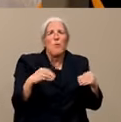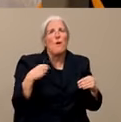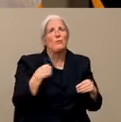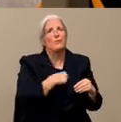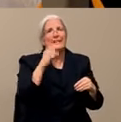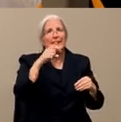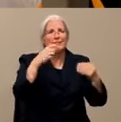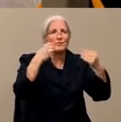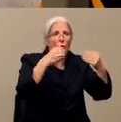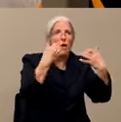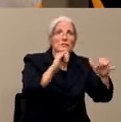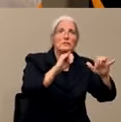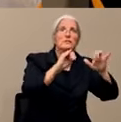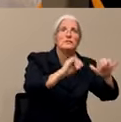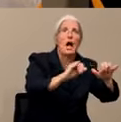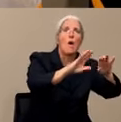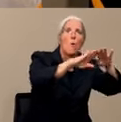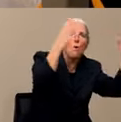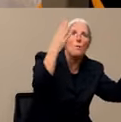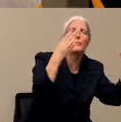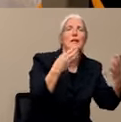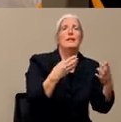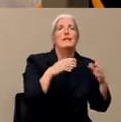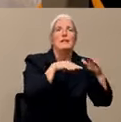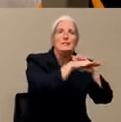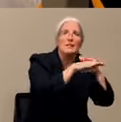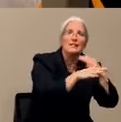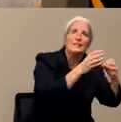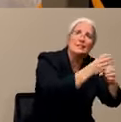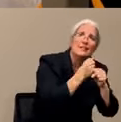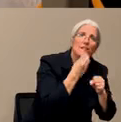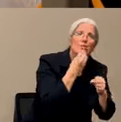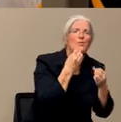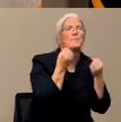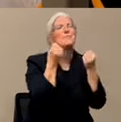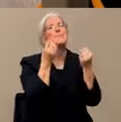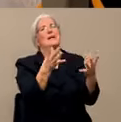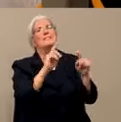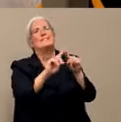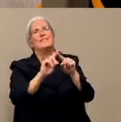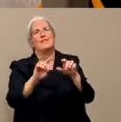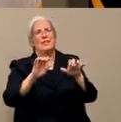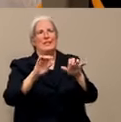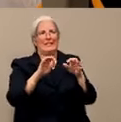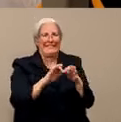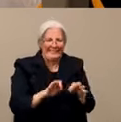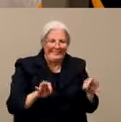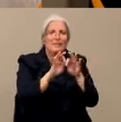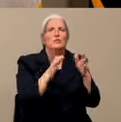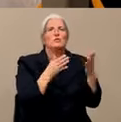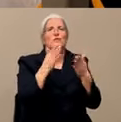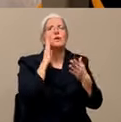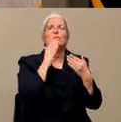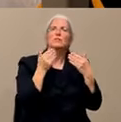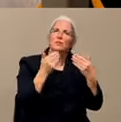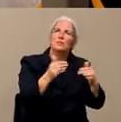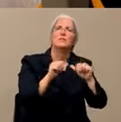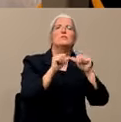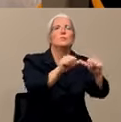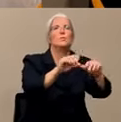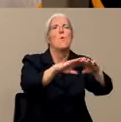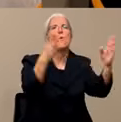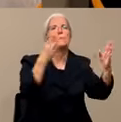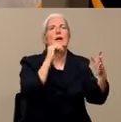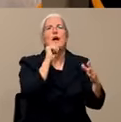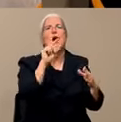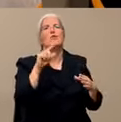to the store. So there are many essential services that must stay open, and it's not just. So we wouldn't